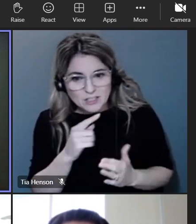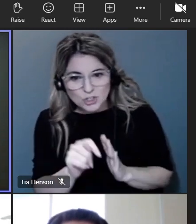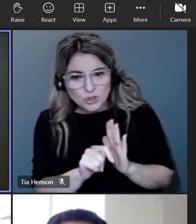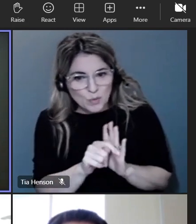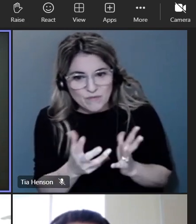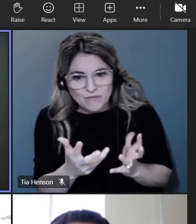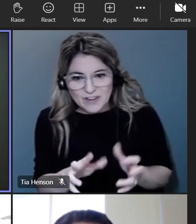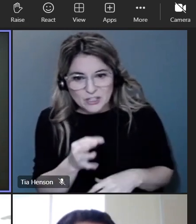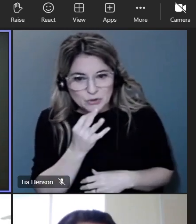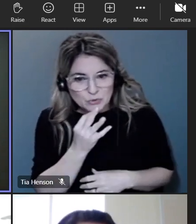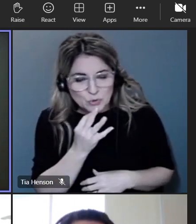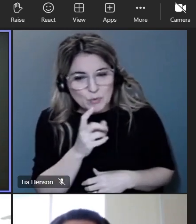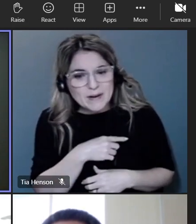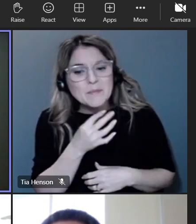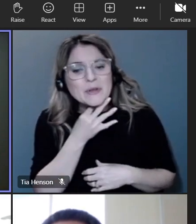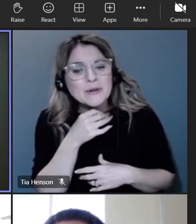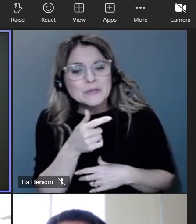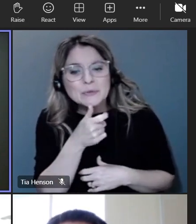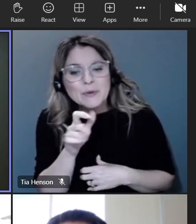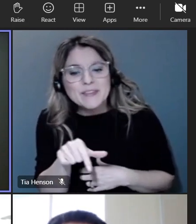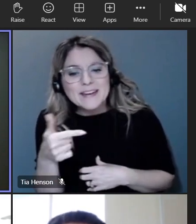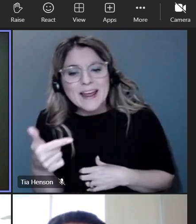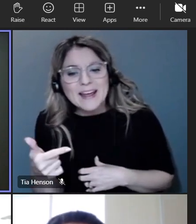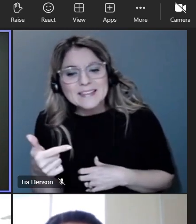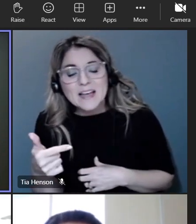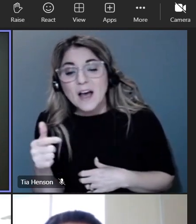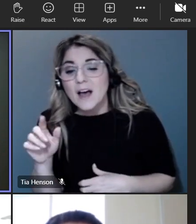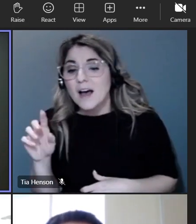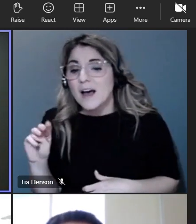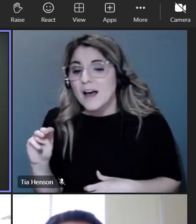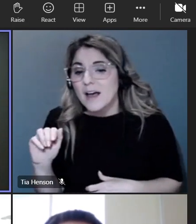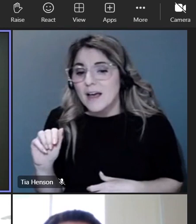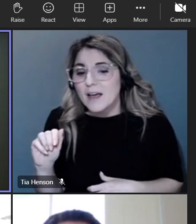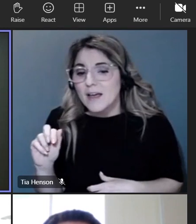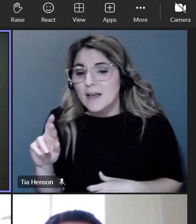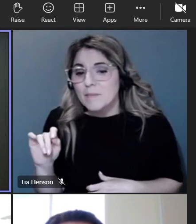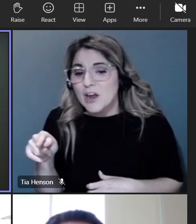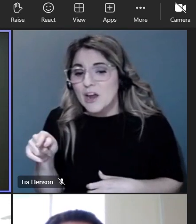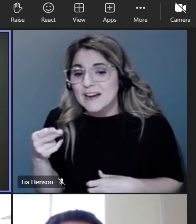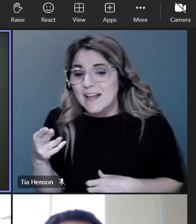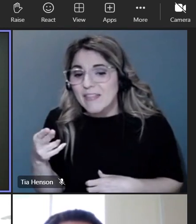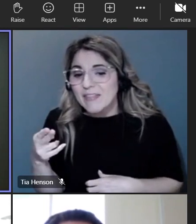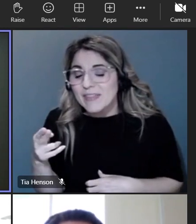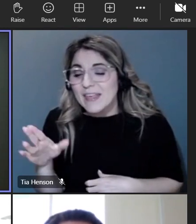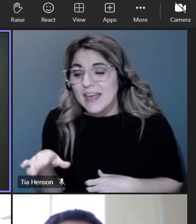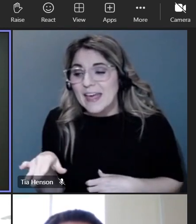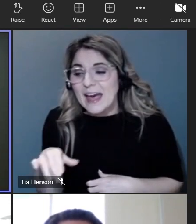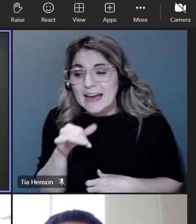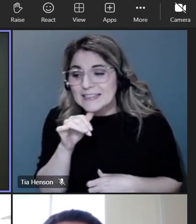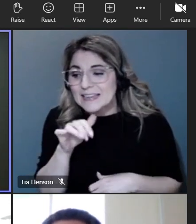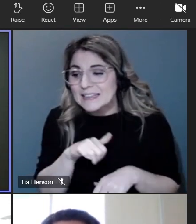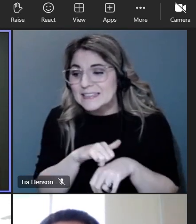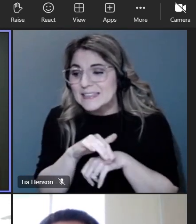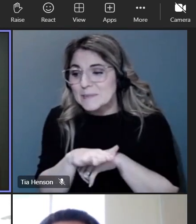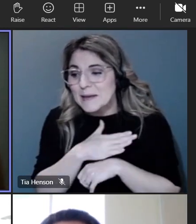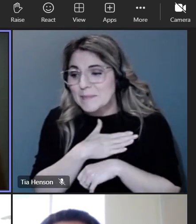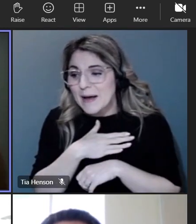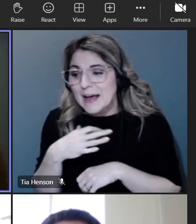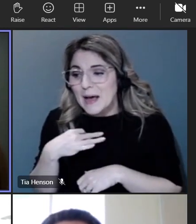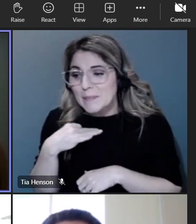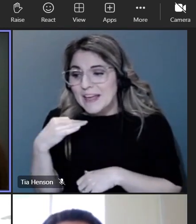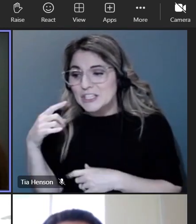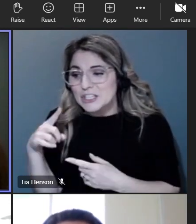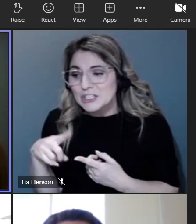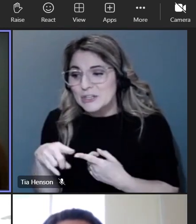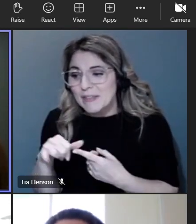who will step up and Meredith just to ease your anxiety I didn't submit my application till